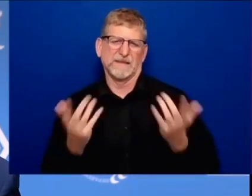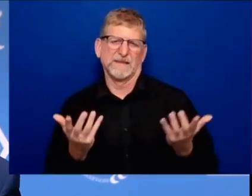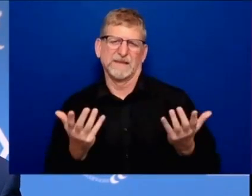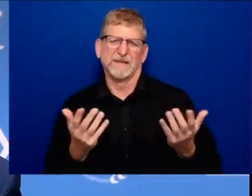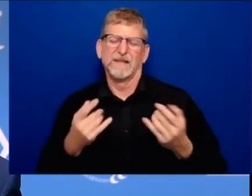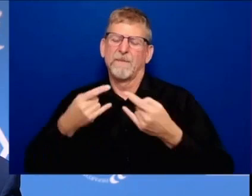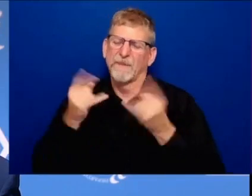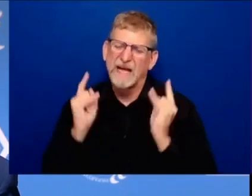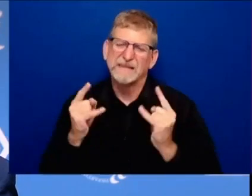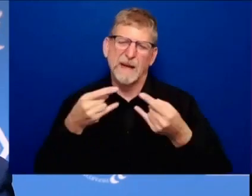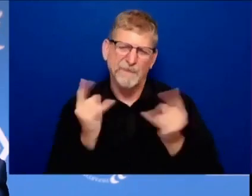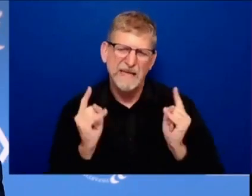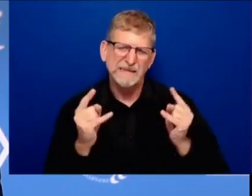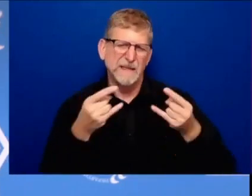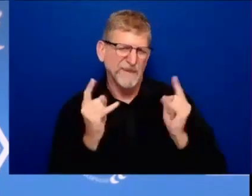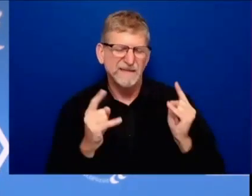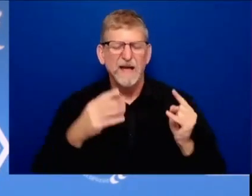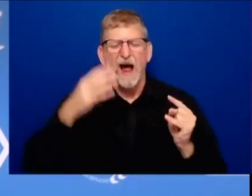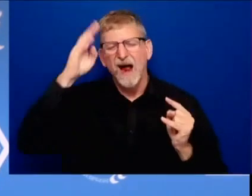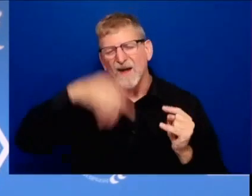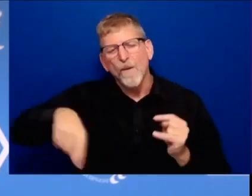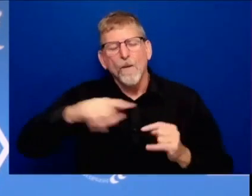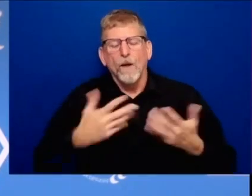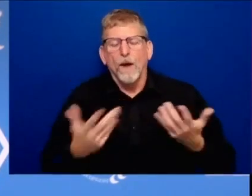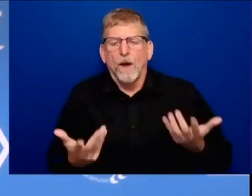but it's a patriotic